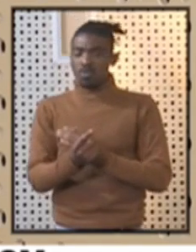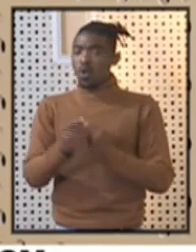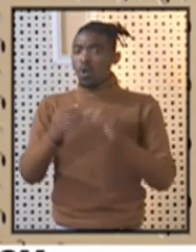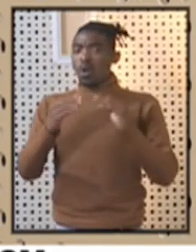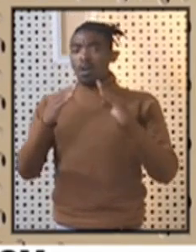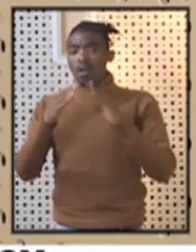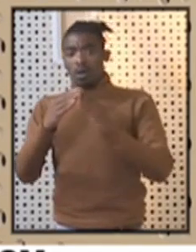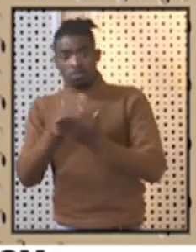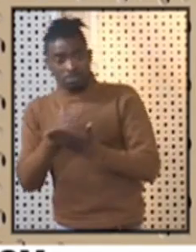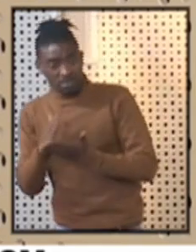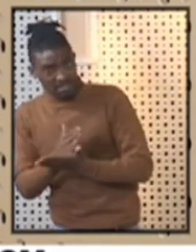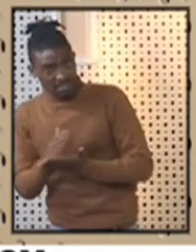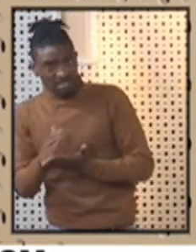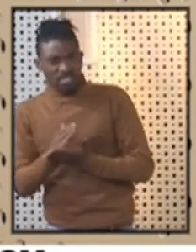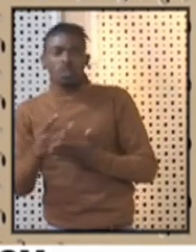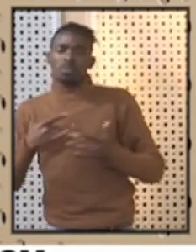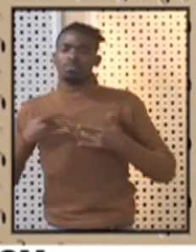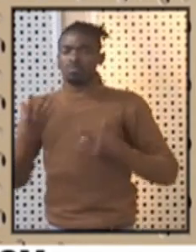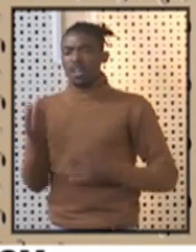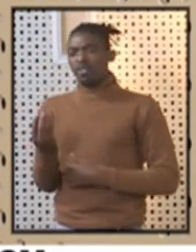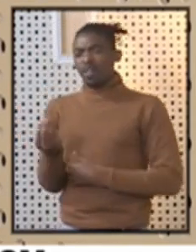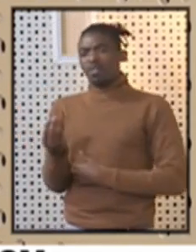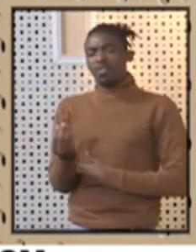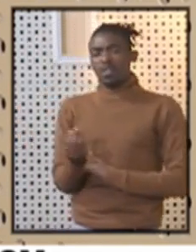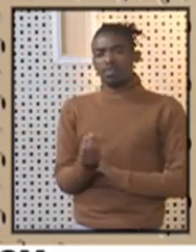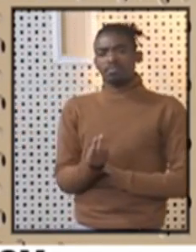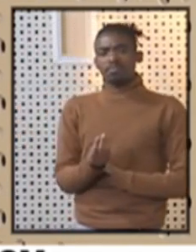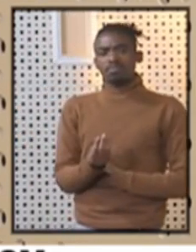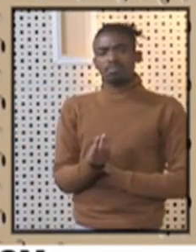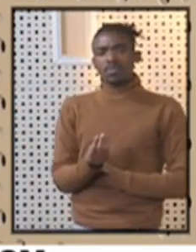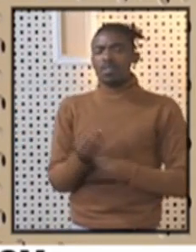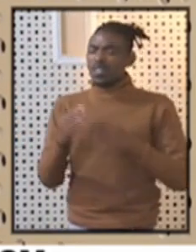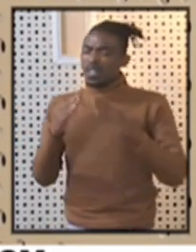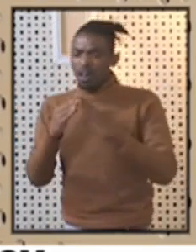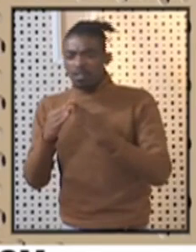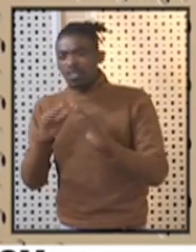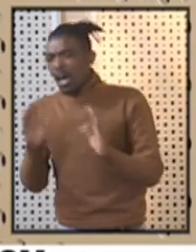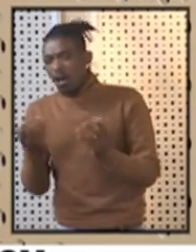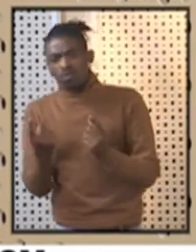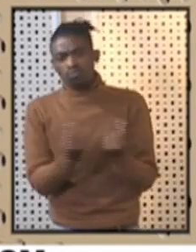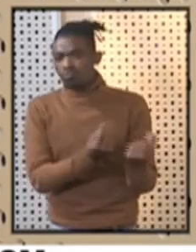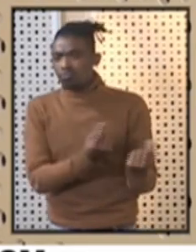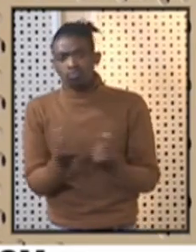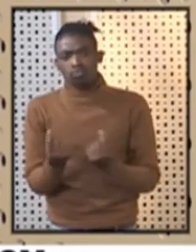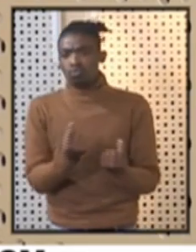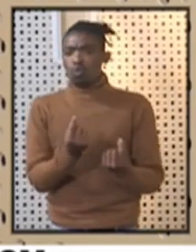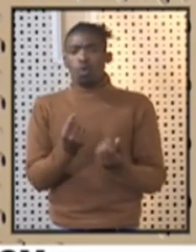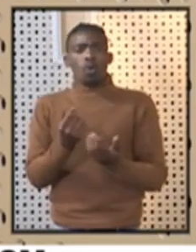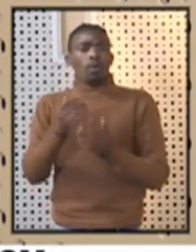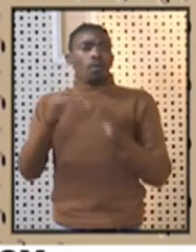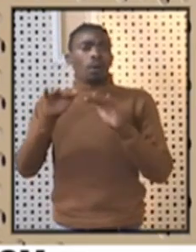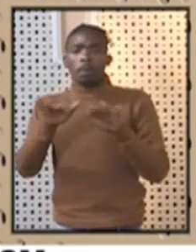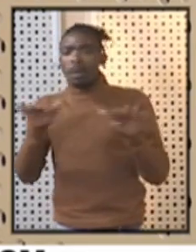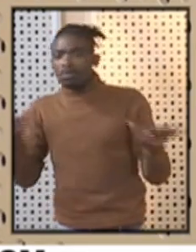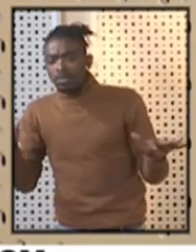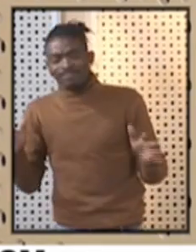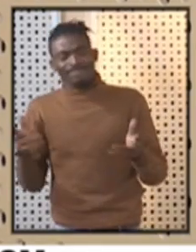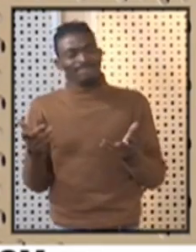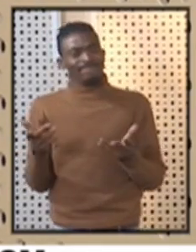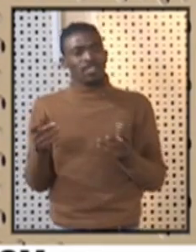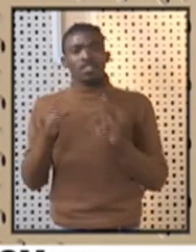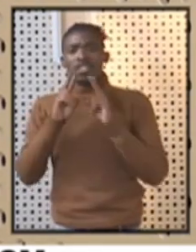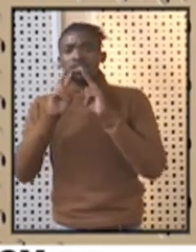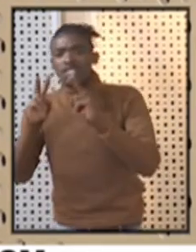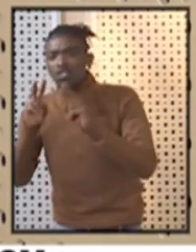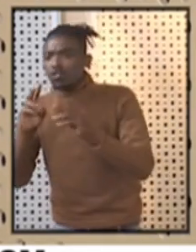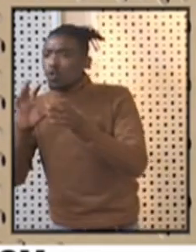there are concerns that are raised by the health practitioners in terms of the homes, whereby people are going to be visiting